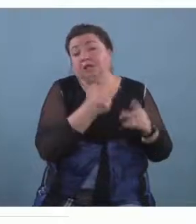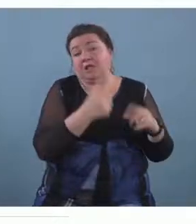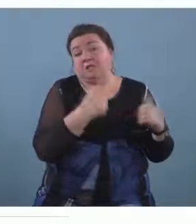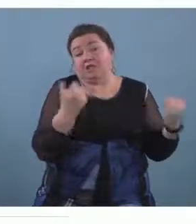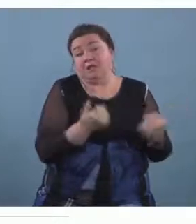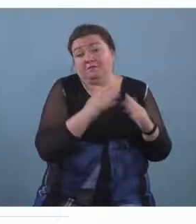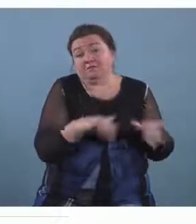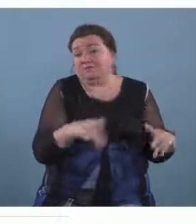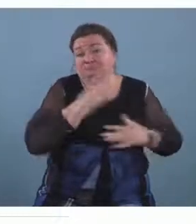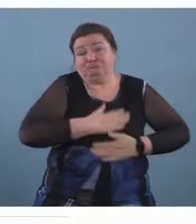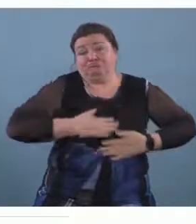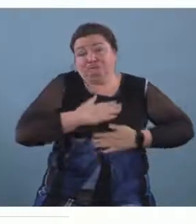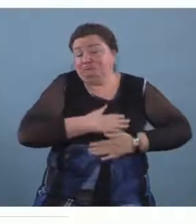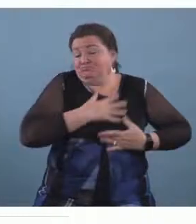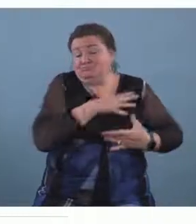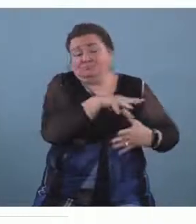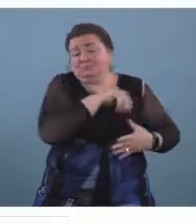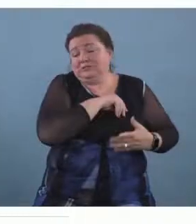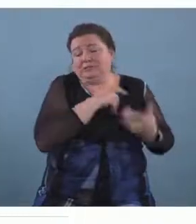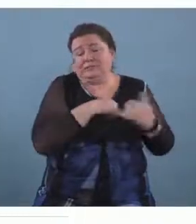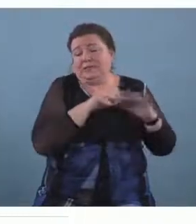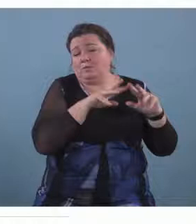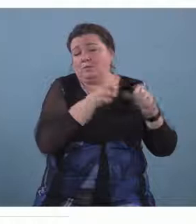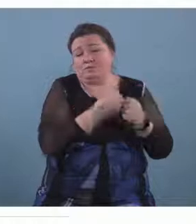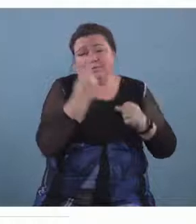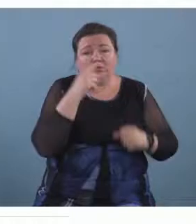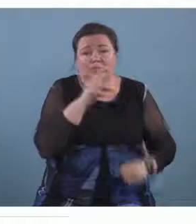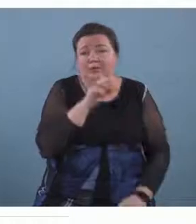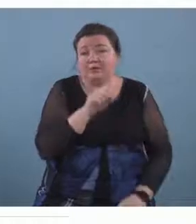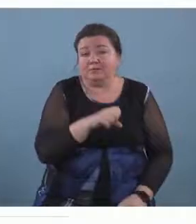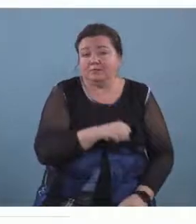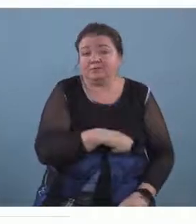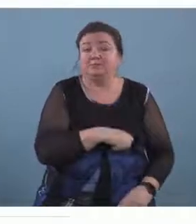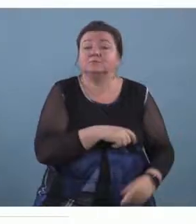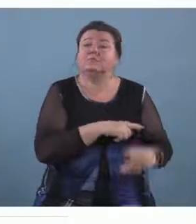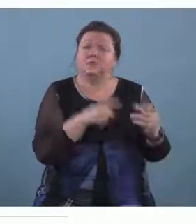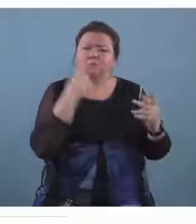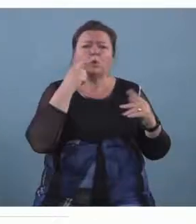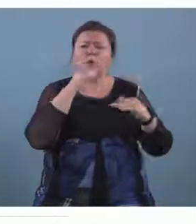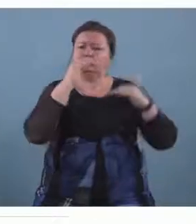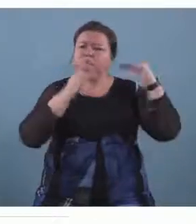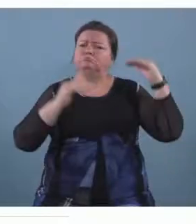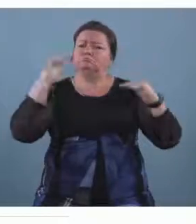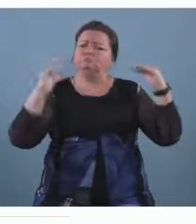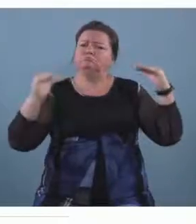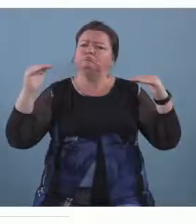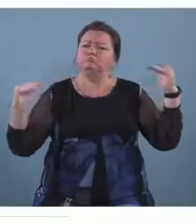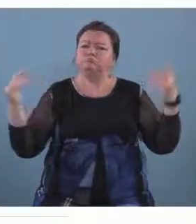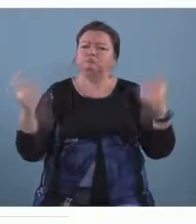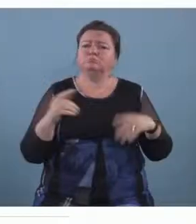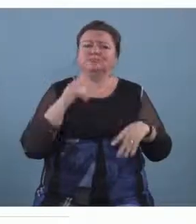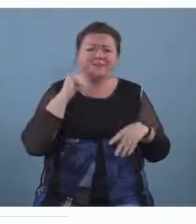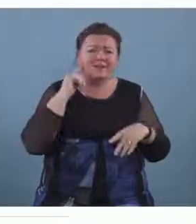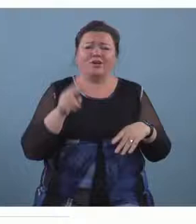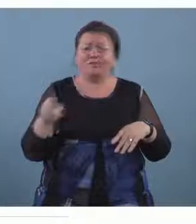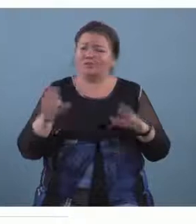enjoying the brass workshop um but you can see here that it proves that um deaf and hard of hearing children